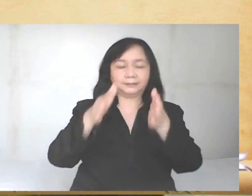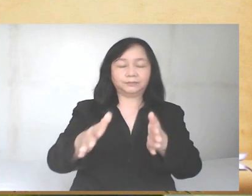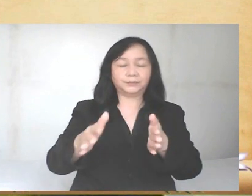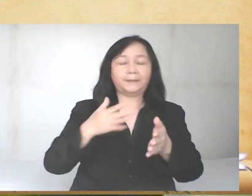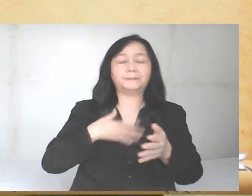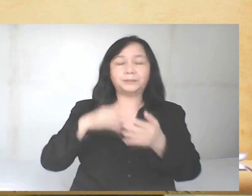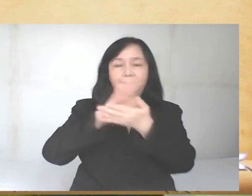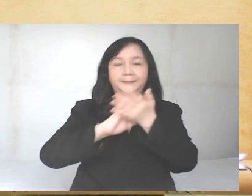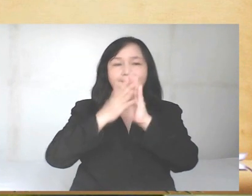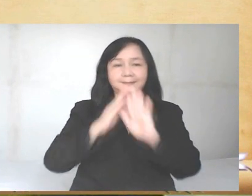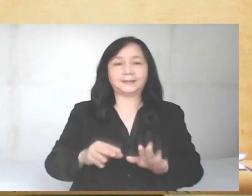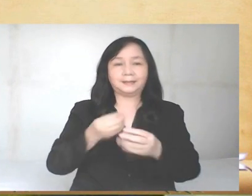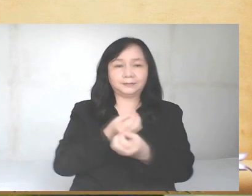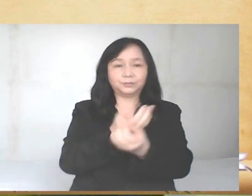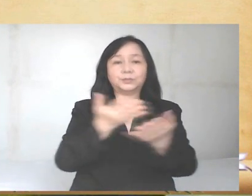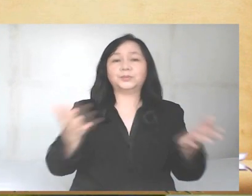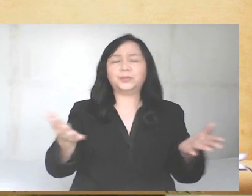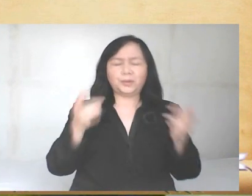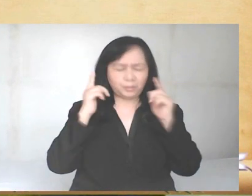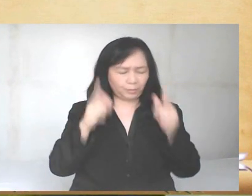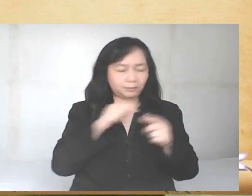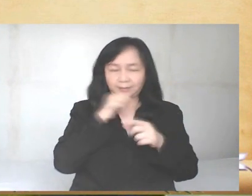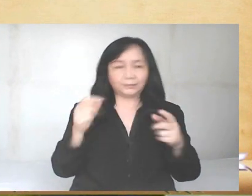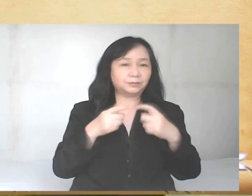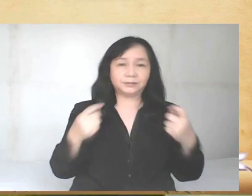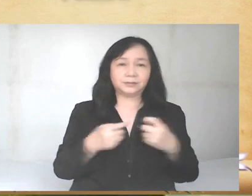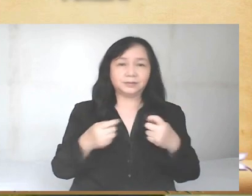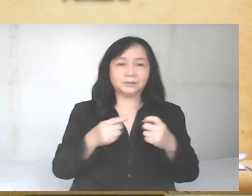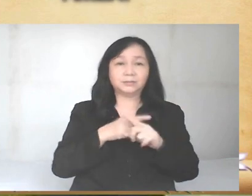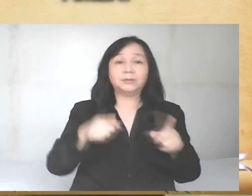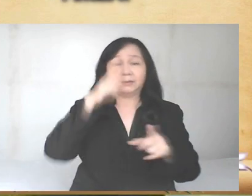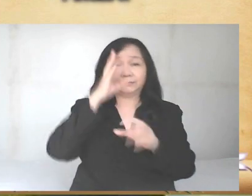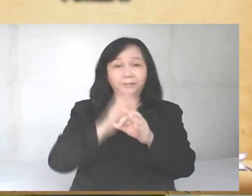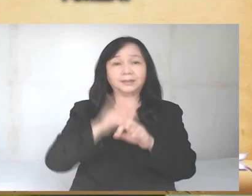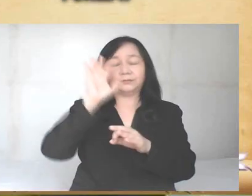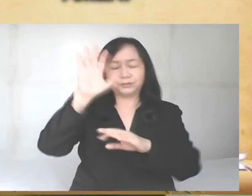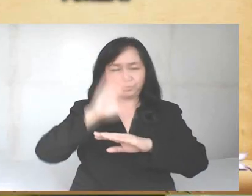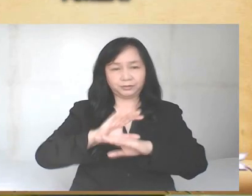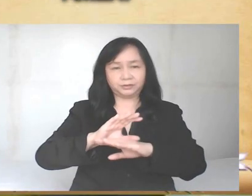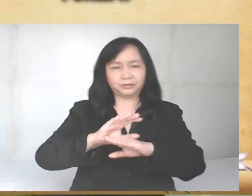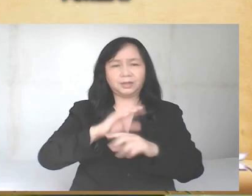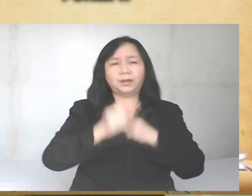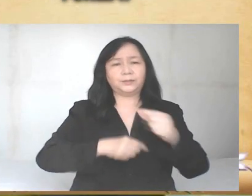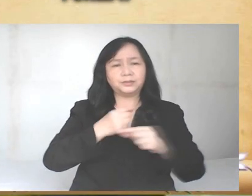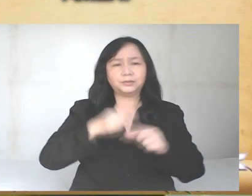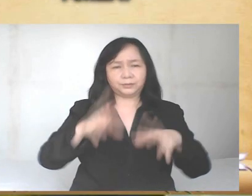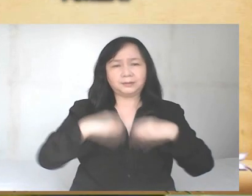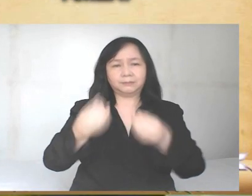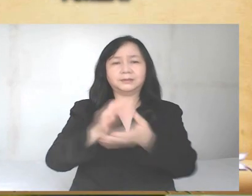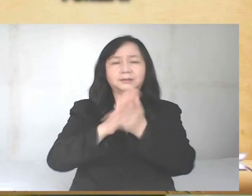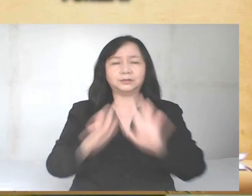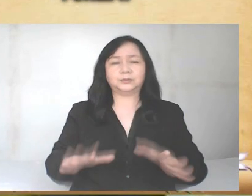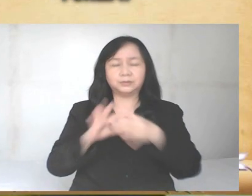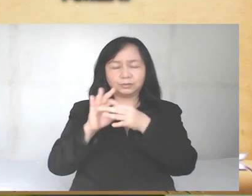Peace I leave you, my peace I give you. Look not on our sins, but on the faith of your church, and graciously grant her peace and